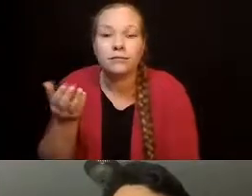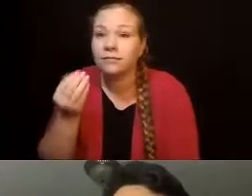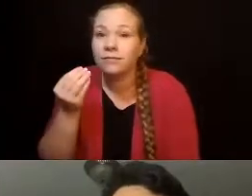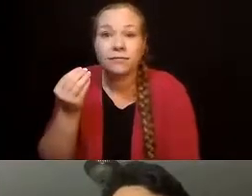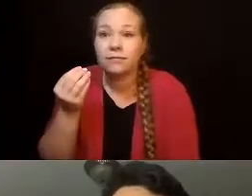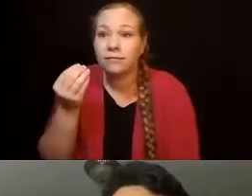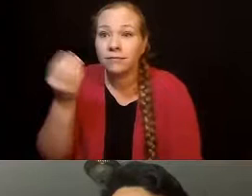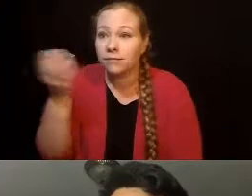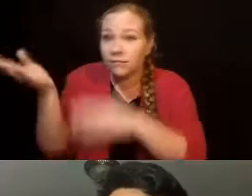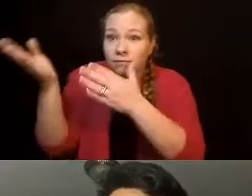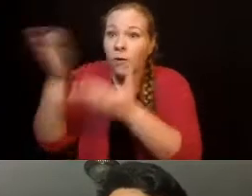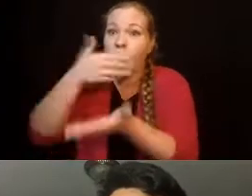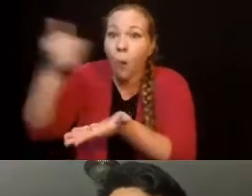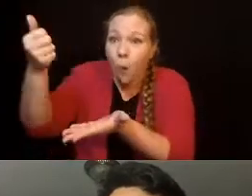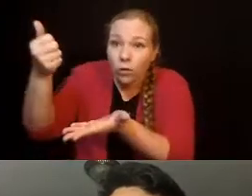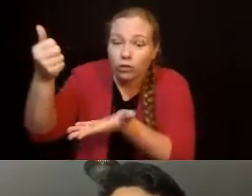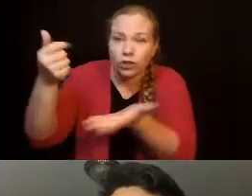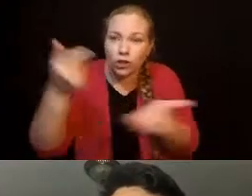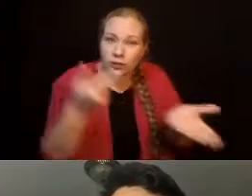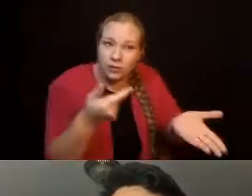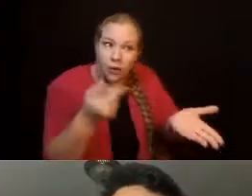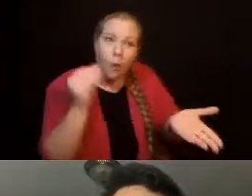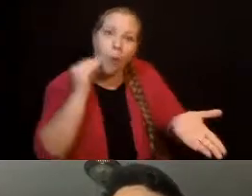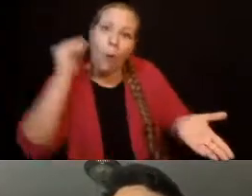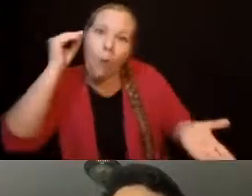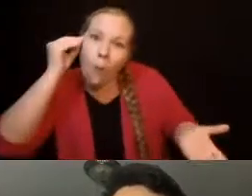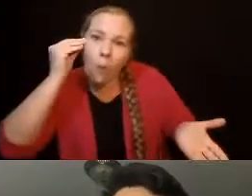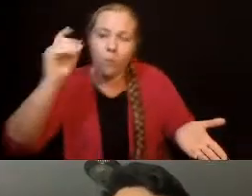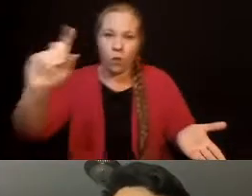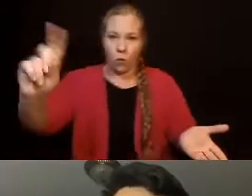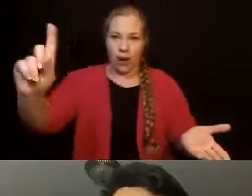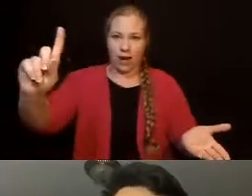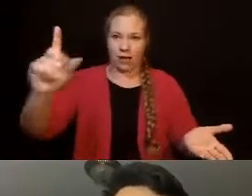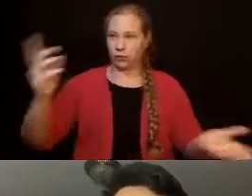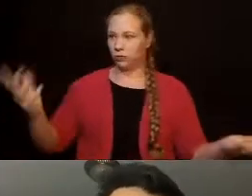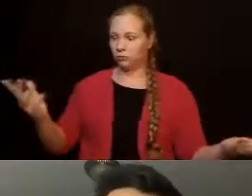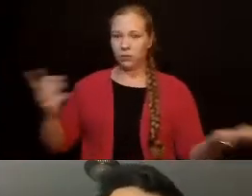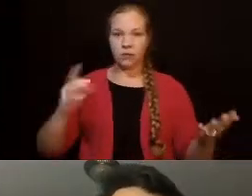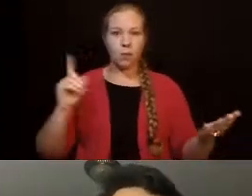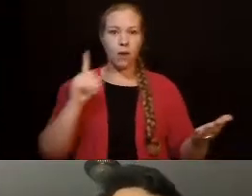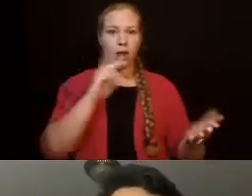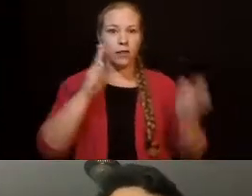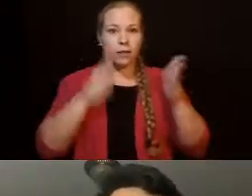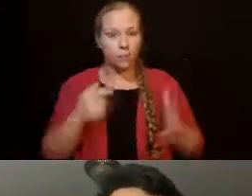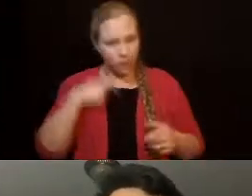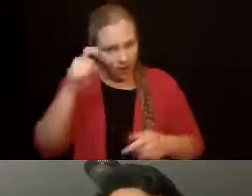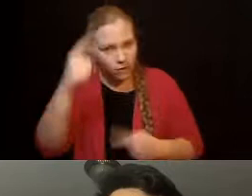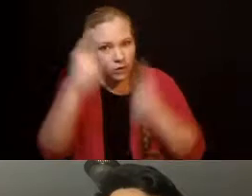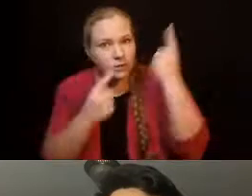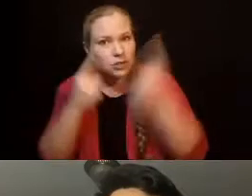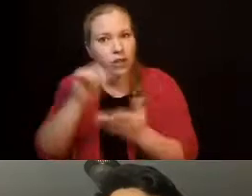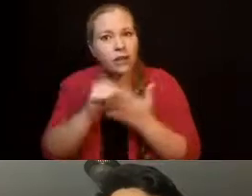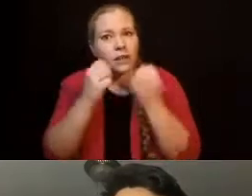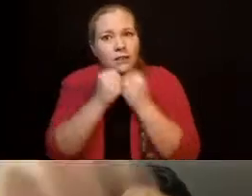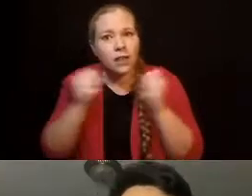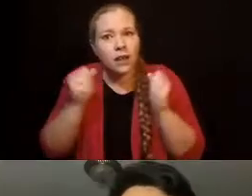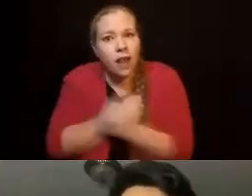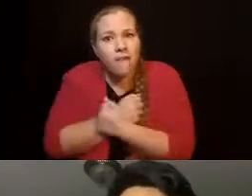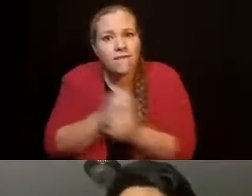these are the things we need to consider. Where are they going to live? And, you know, right now,